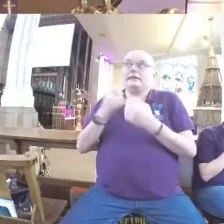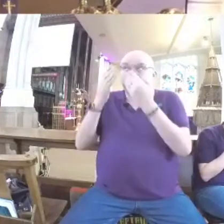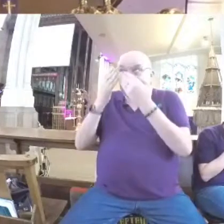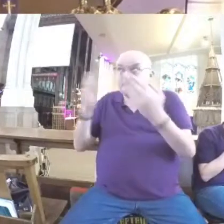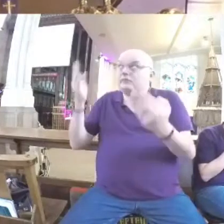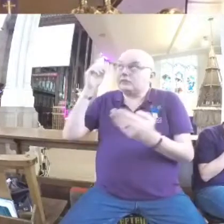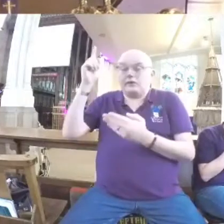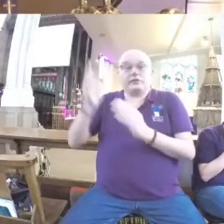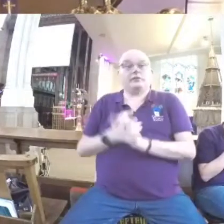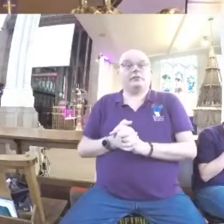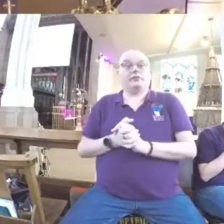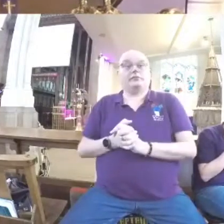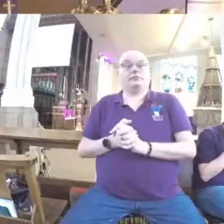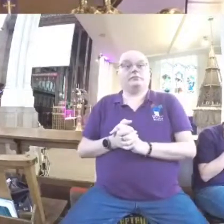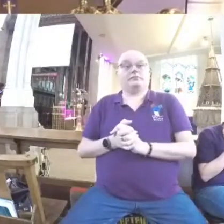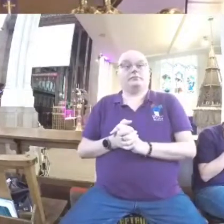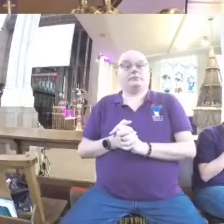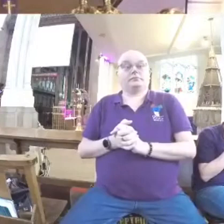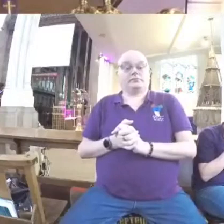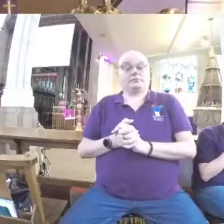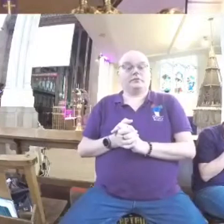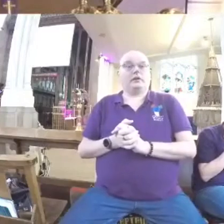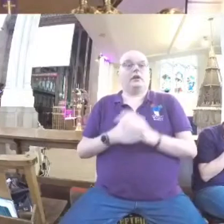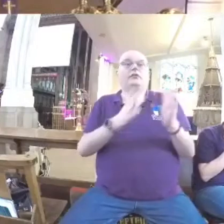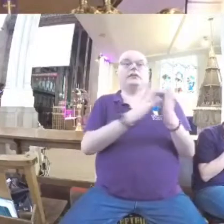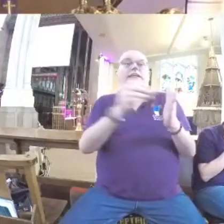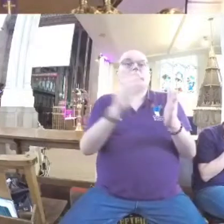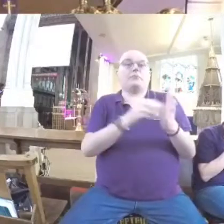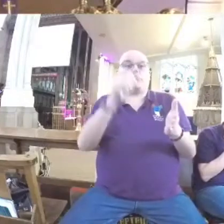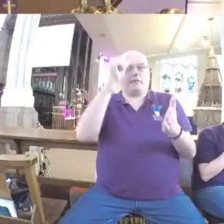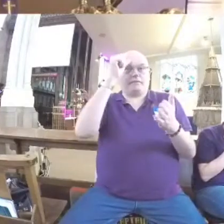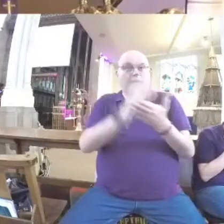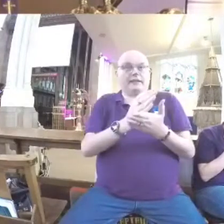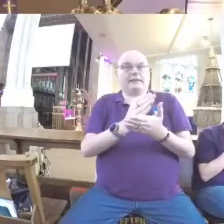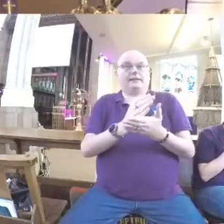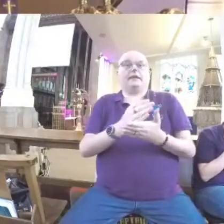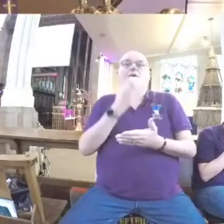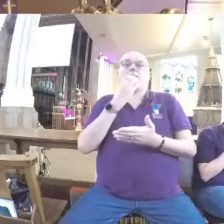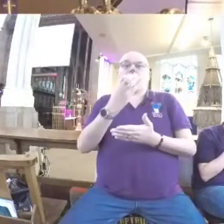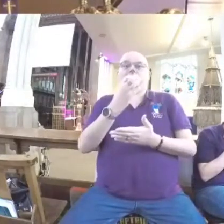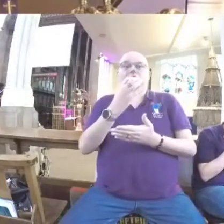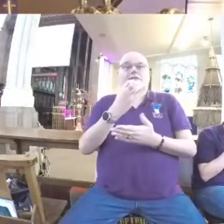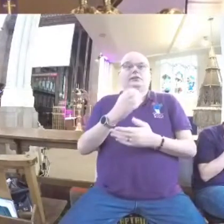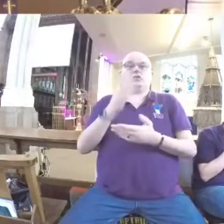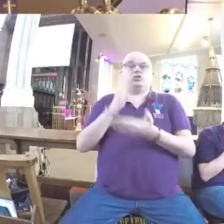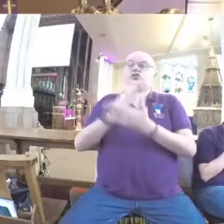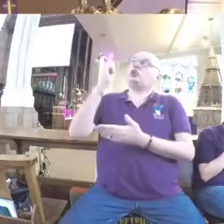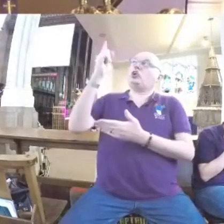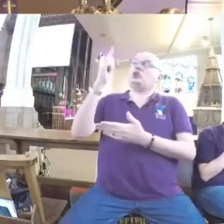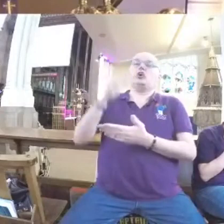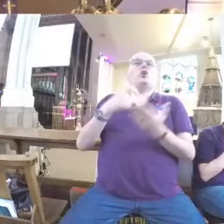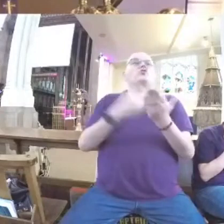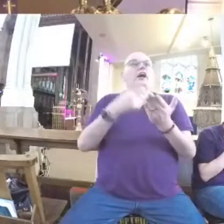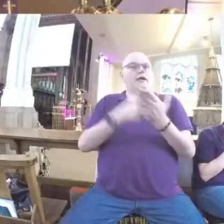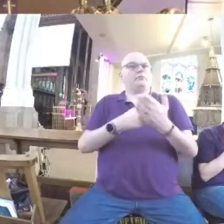believer. If you're looking for an example of faith, courage, and trusting God, Rahab is an excellent Old